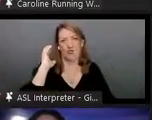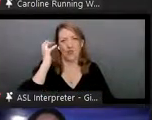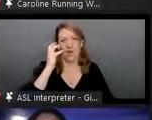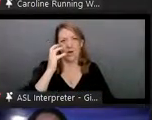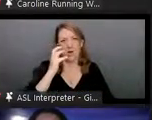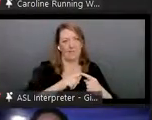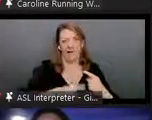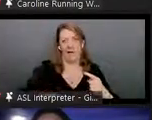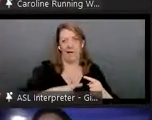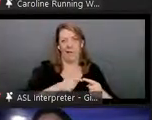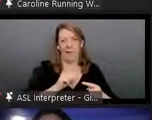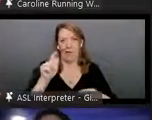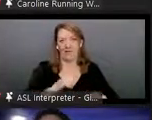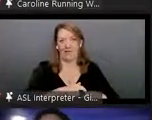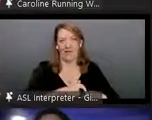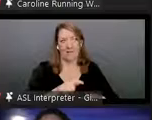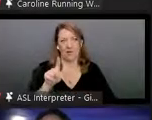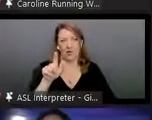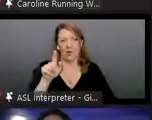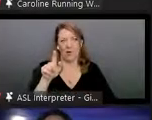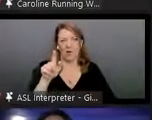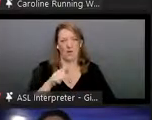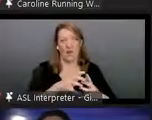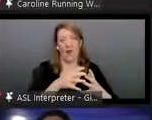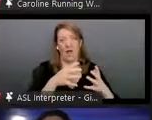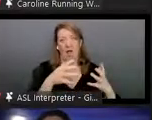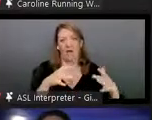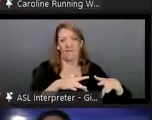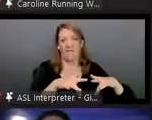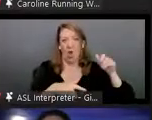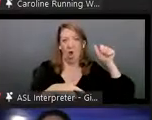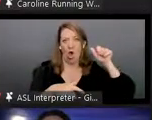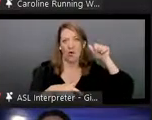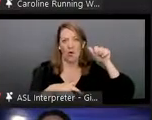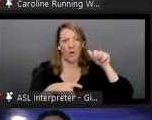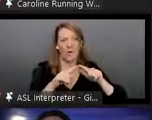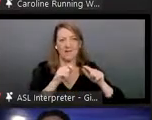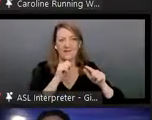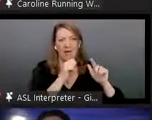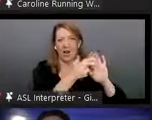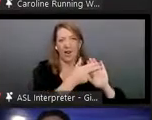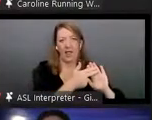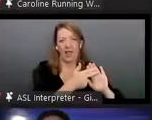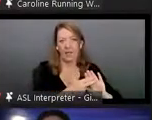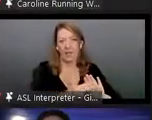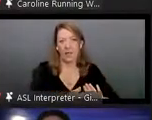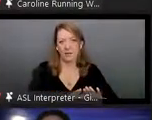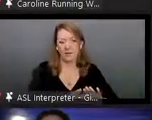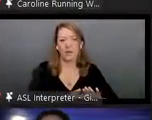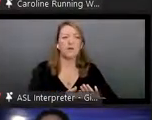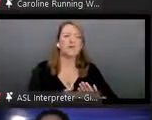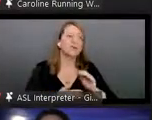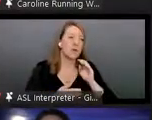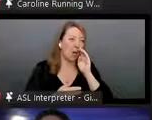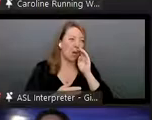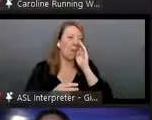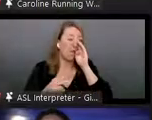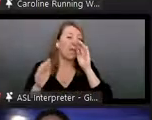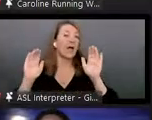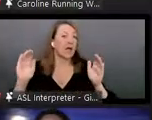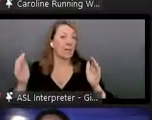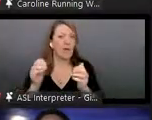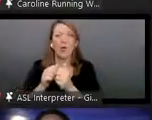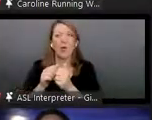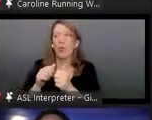about 21 of them and, you know, so we've got lots of audio, but it's not labeled audio, but we do have, but compared to the Hawaiians, have less text,